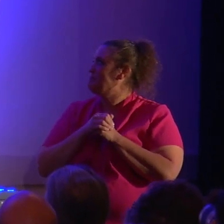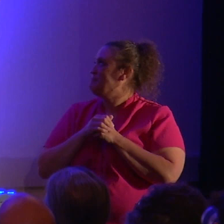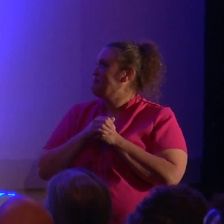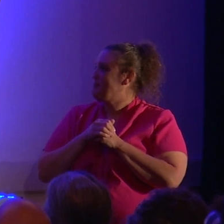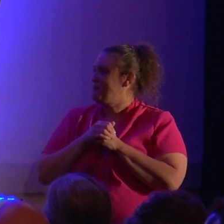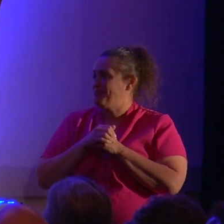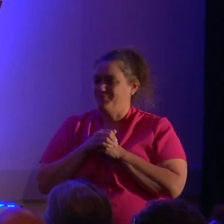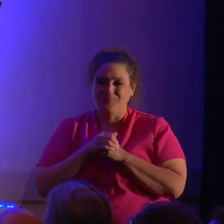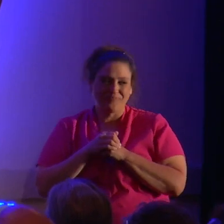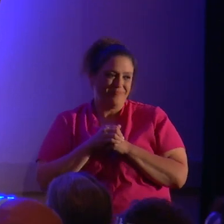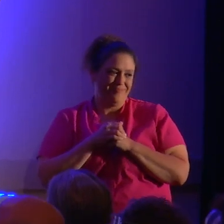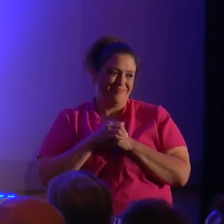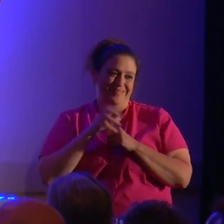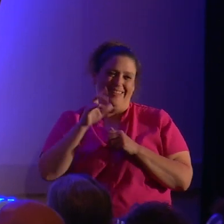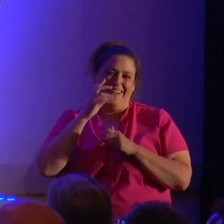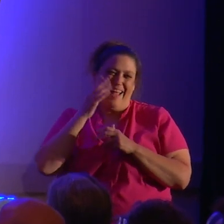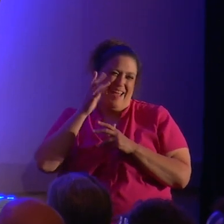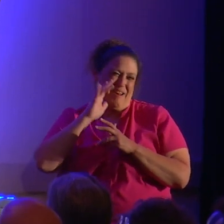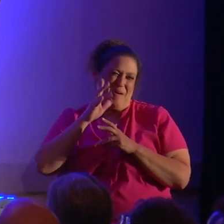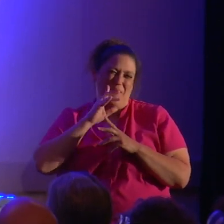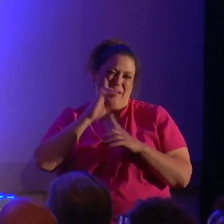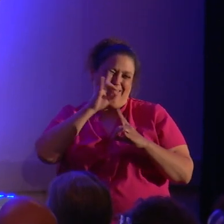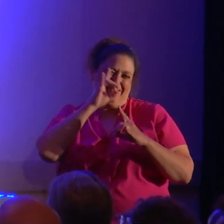Tell me that's not viciously delicious.